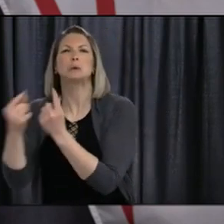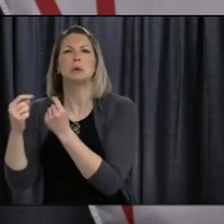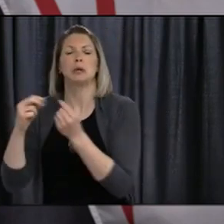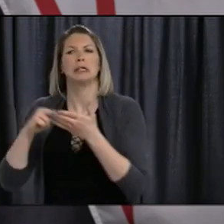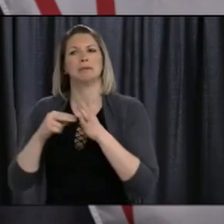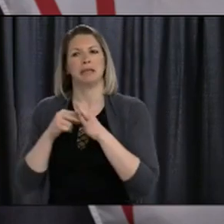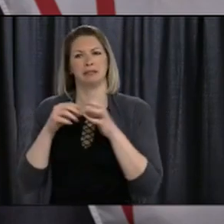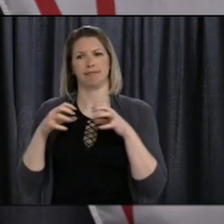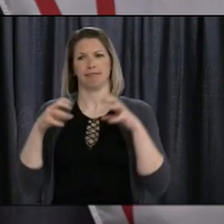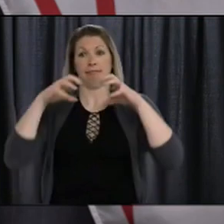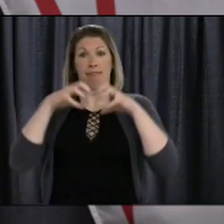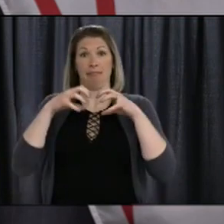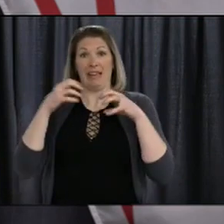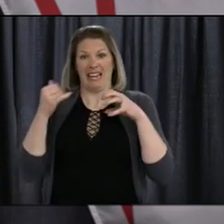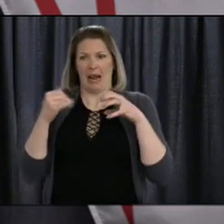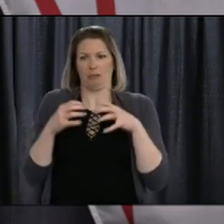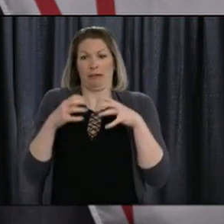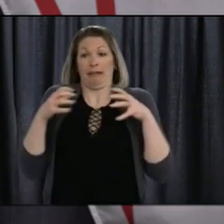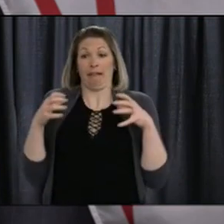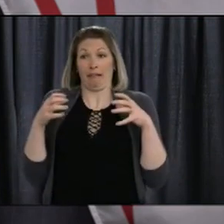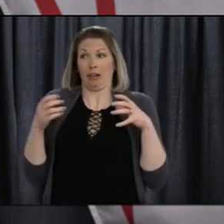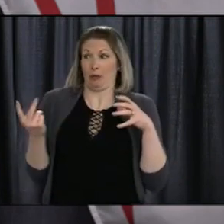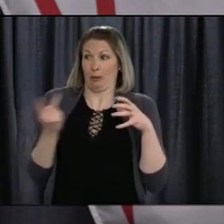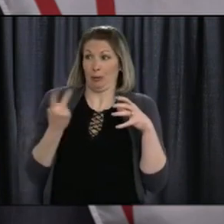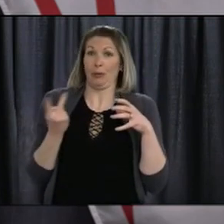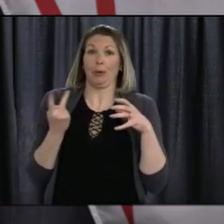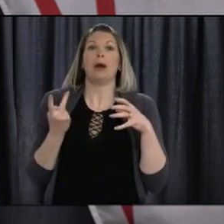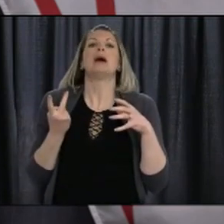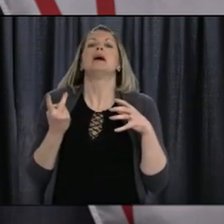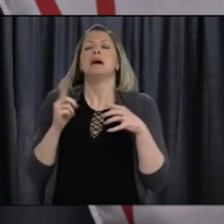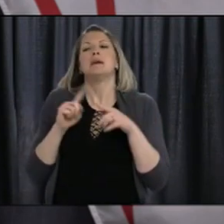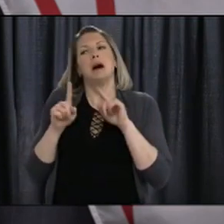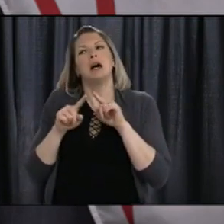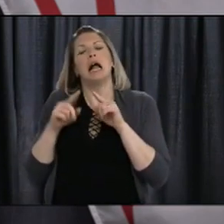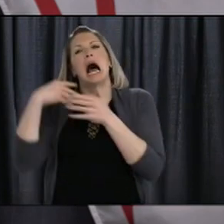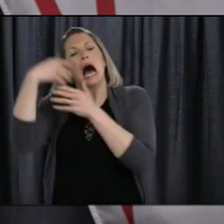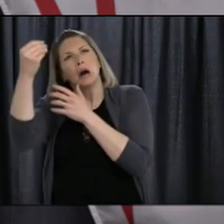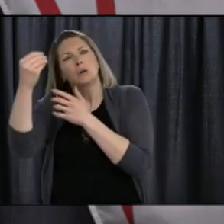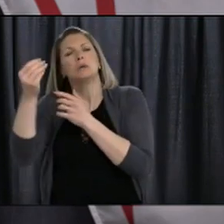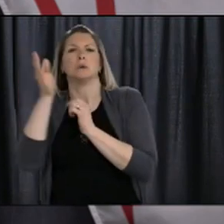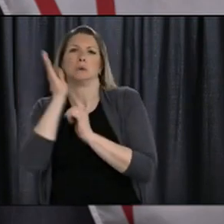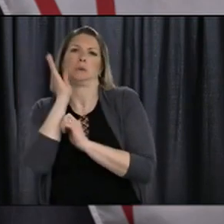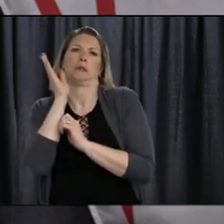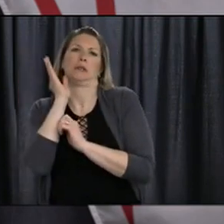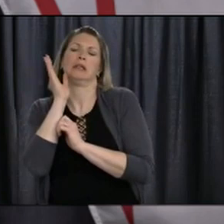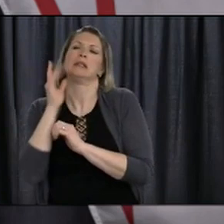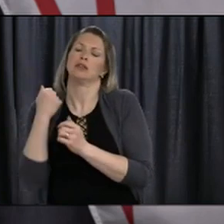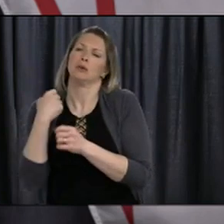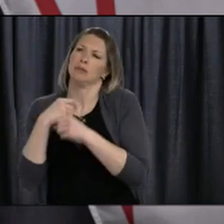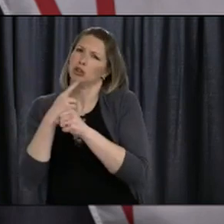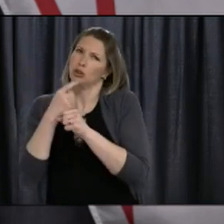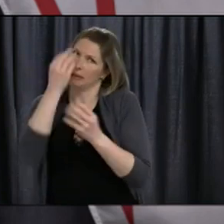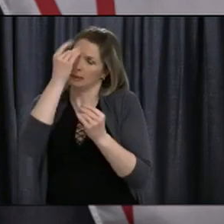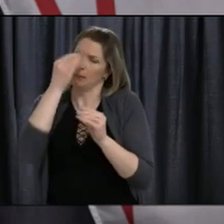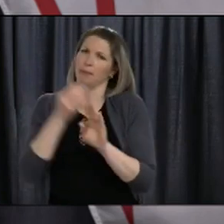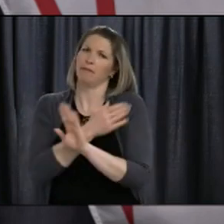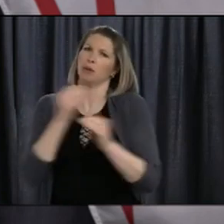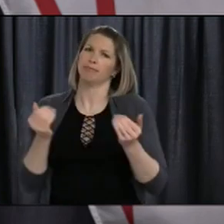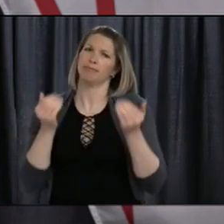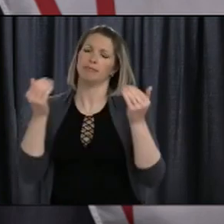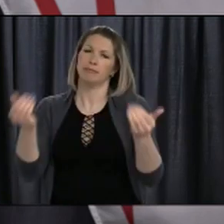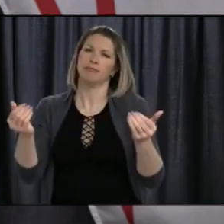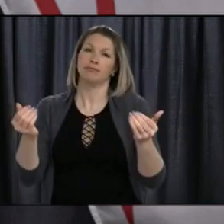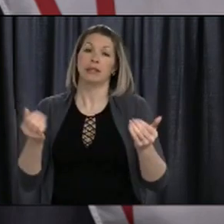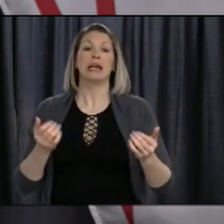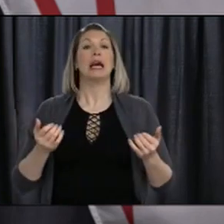Minister of Health and Community Services to extend the existing public health emergency order, due to expire tomorrow for another 14 days.